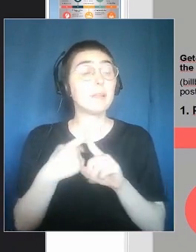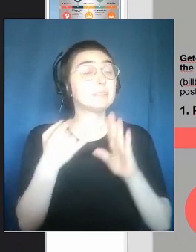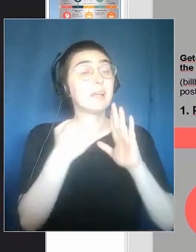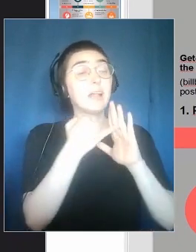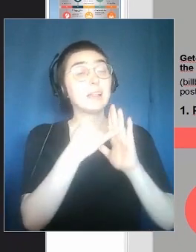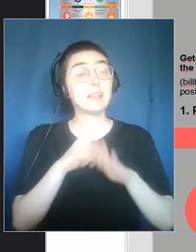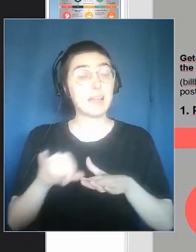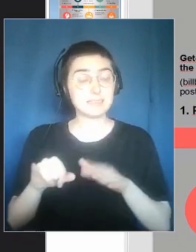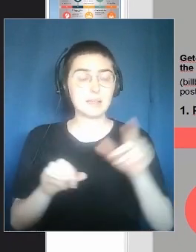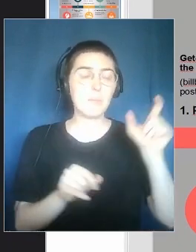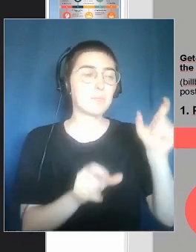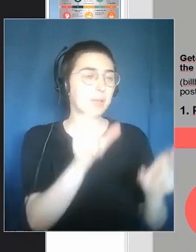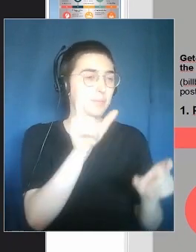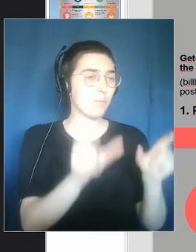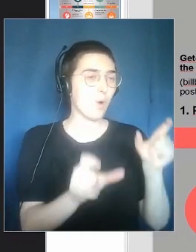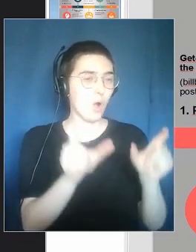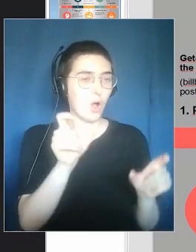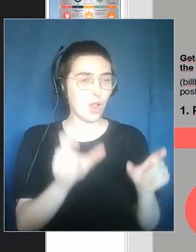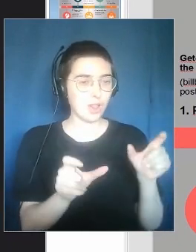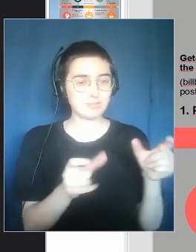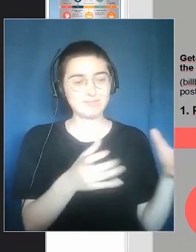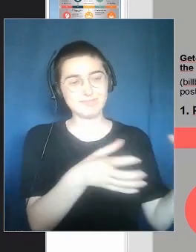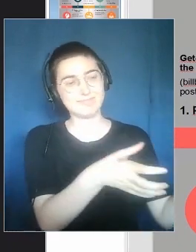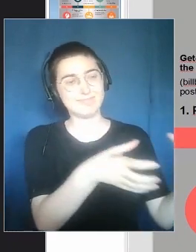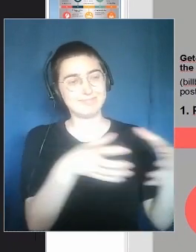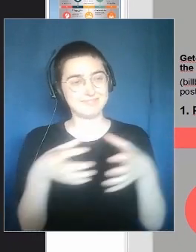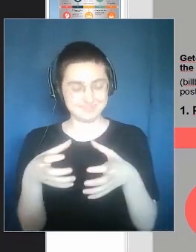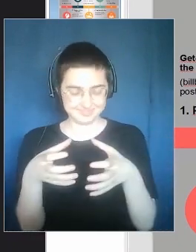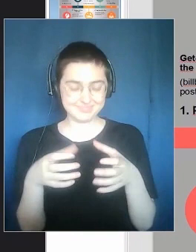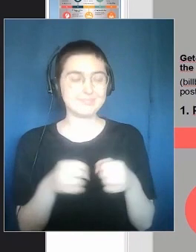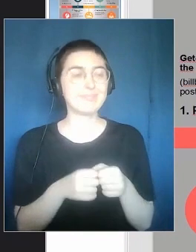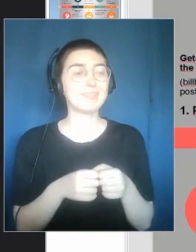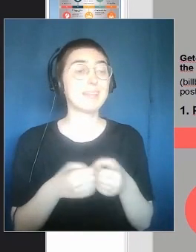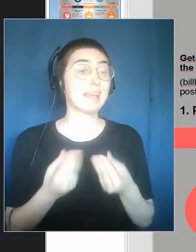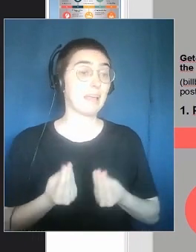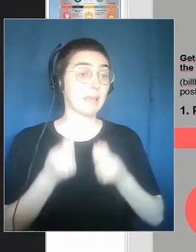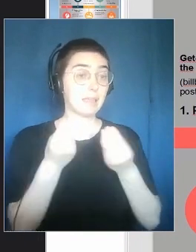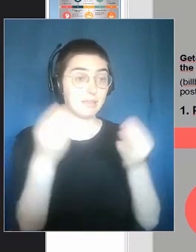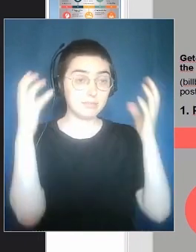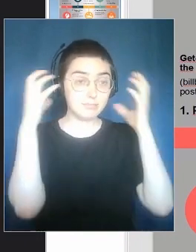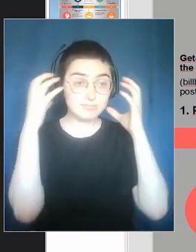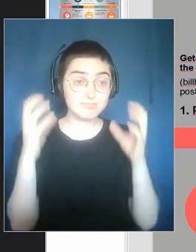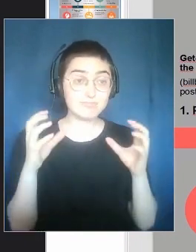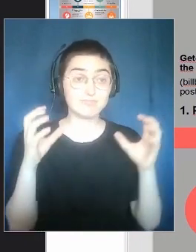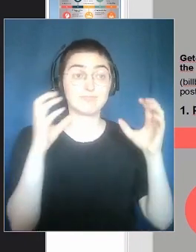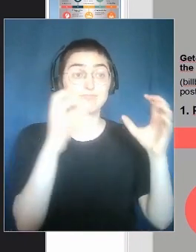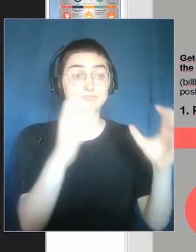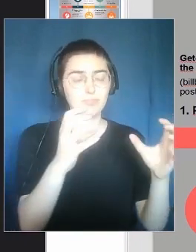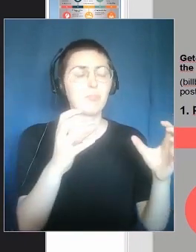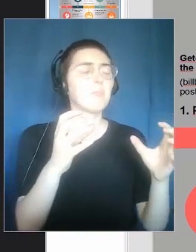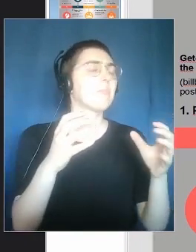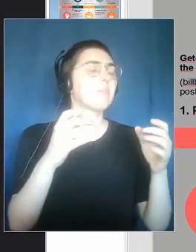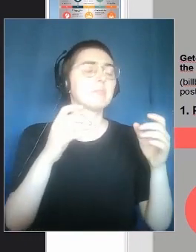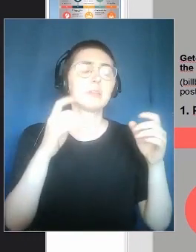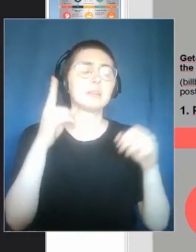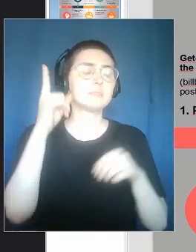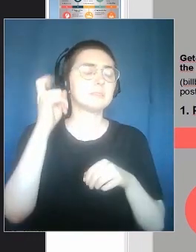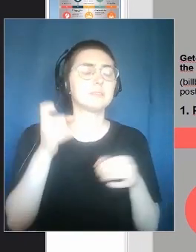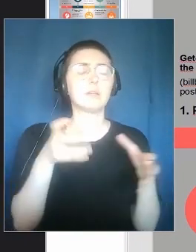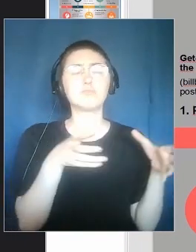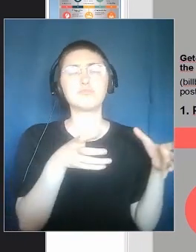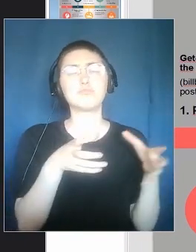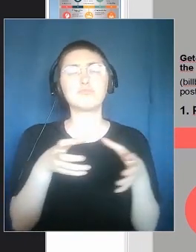The audience comes to us, we give them the headphones, we explain how it works, and then we start working and